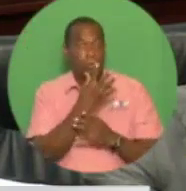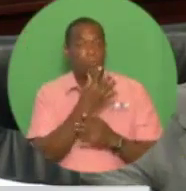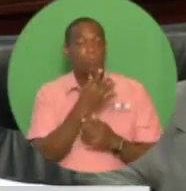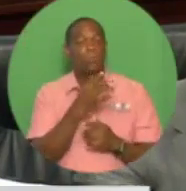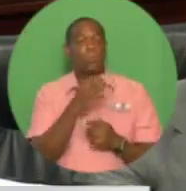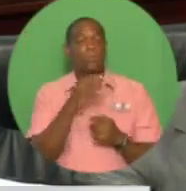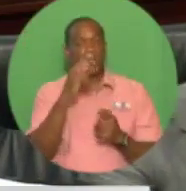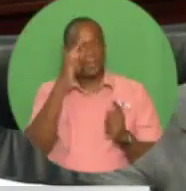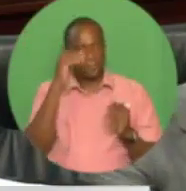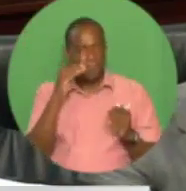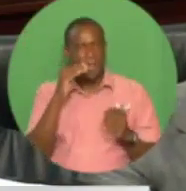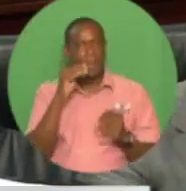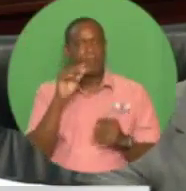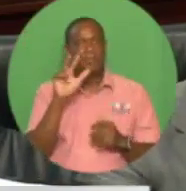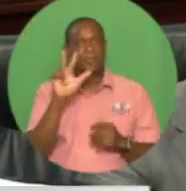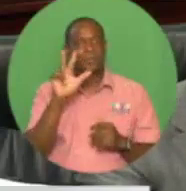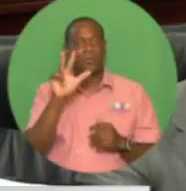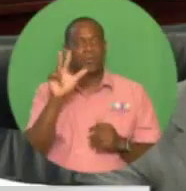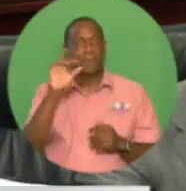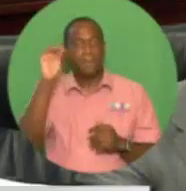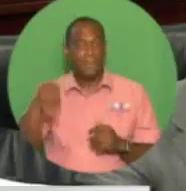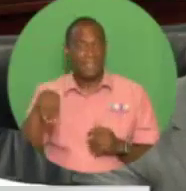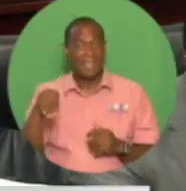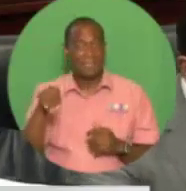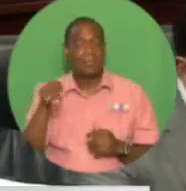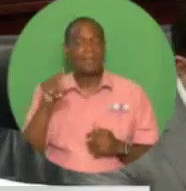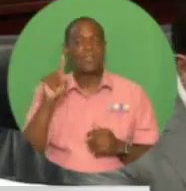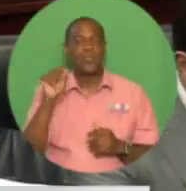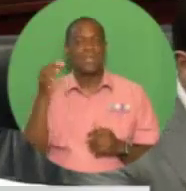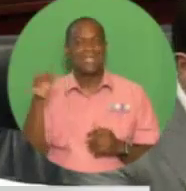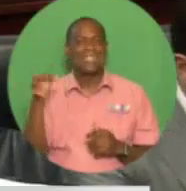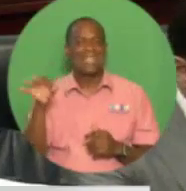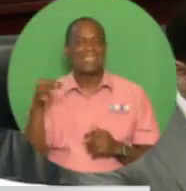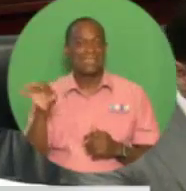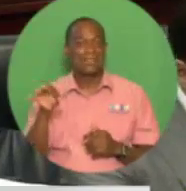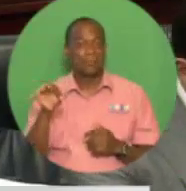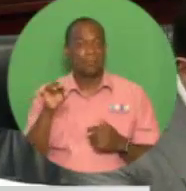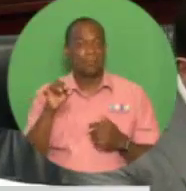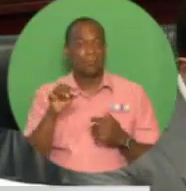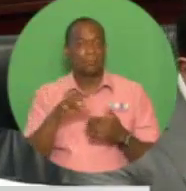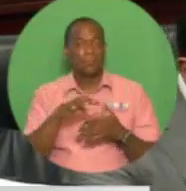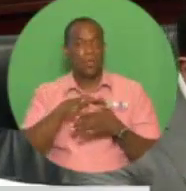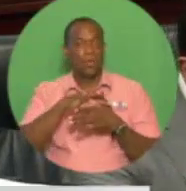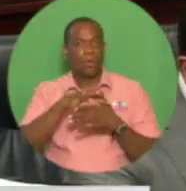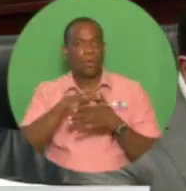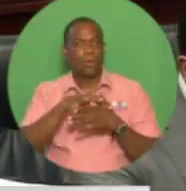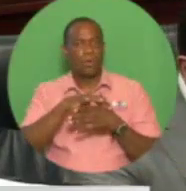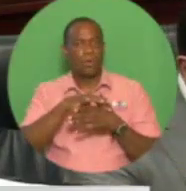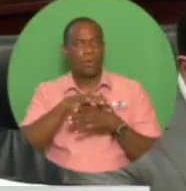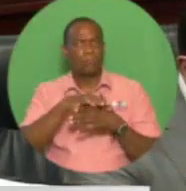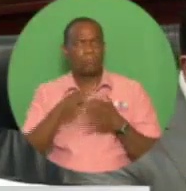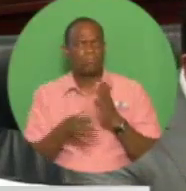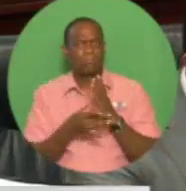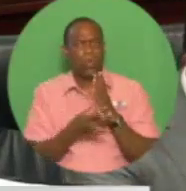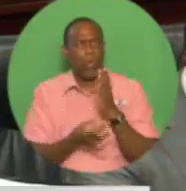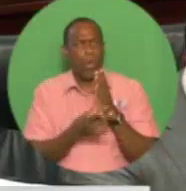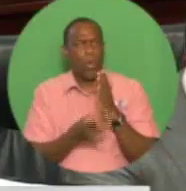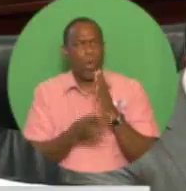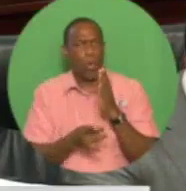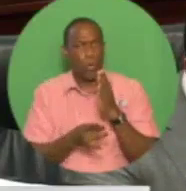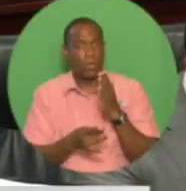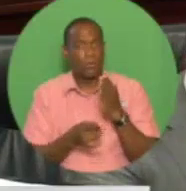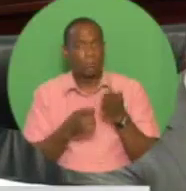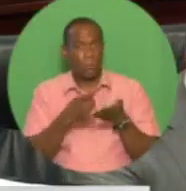As the global upswing has taken root, oil prices have been rising and improving the growth outlook of commodity producers,